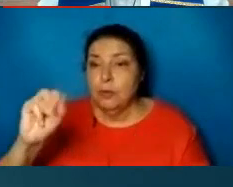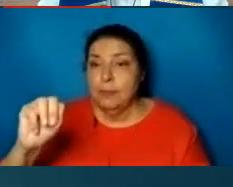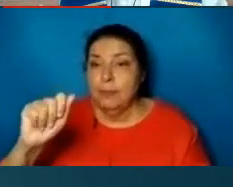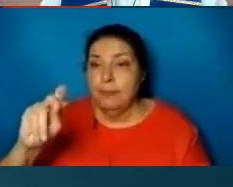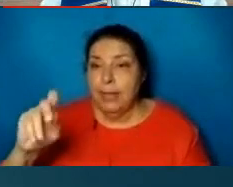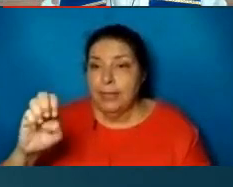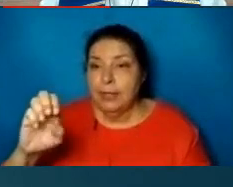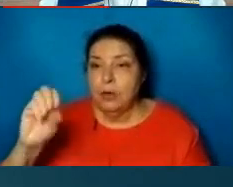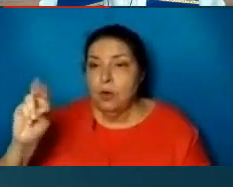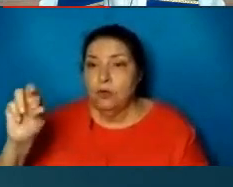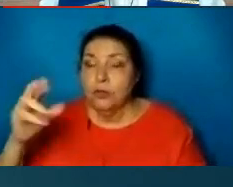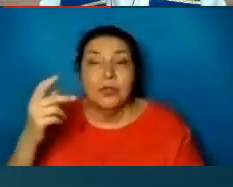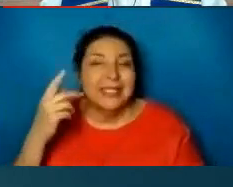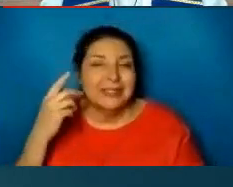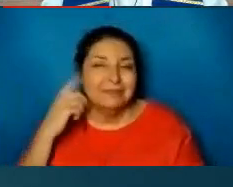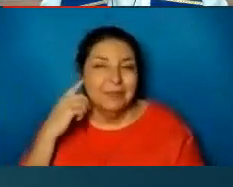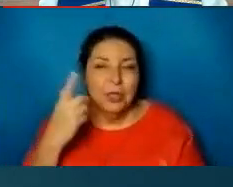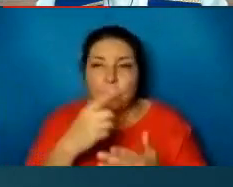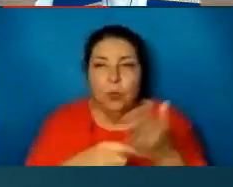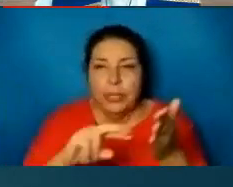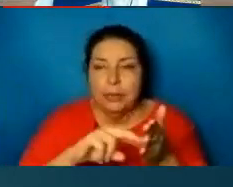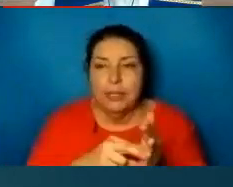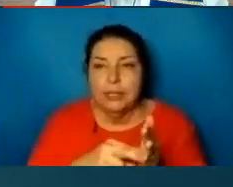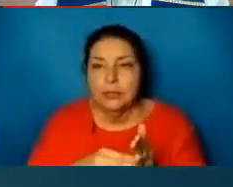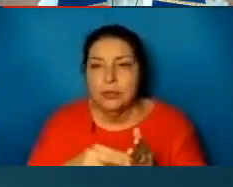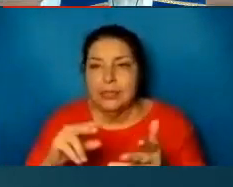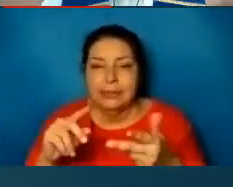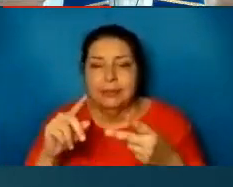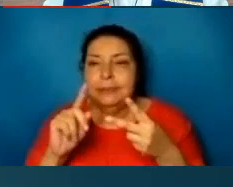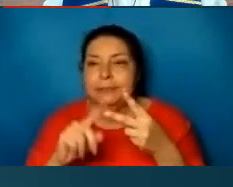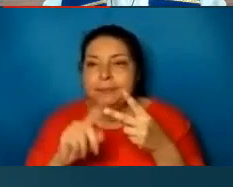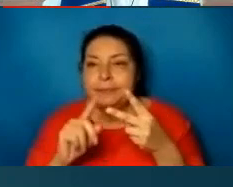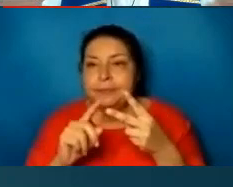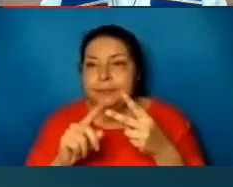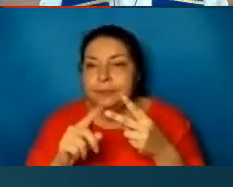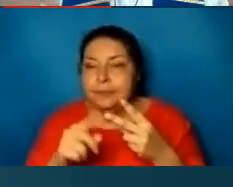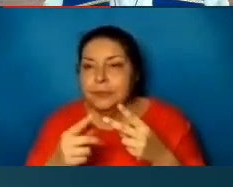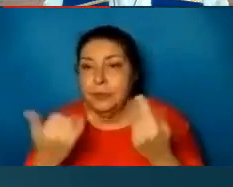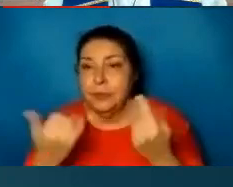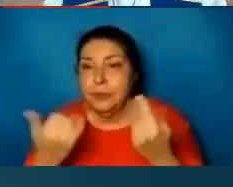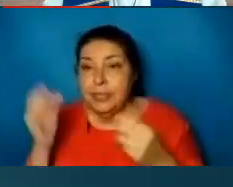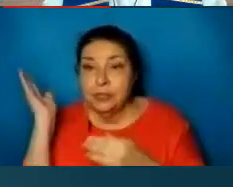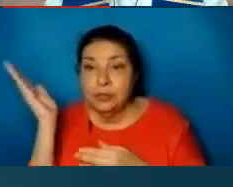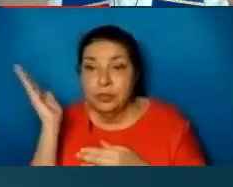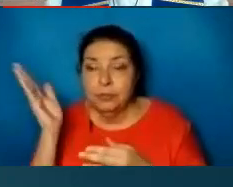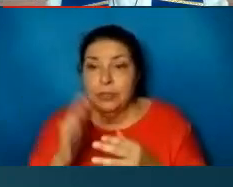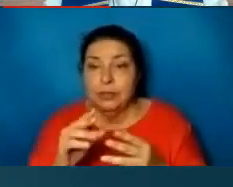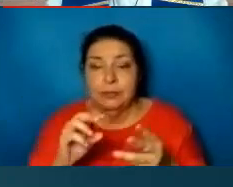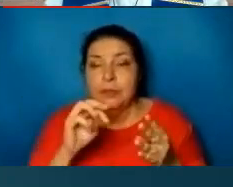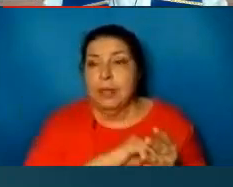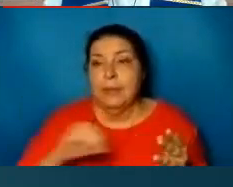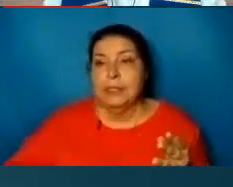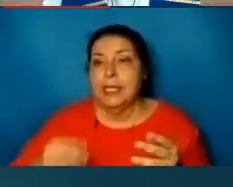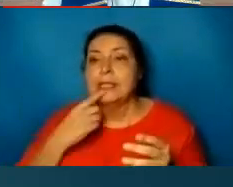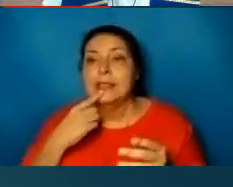makeover is going to look like. This is our second point of today's sermon. The Messiah tells us the makeover